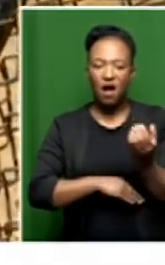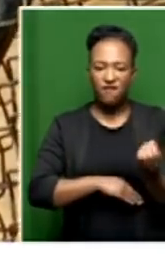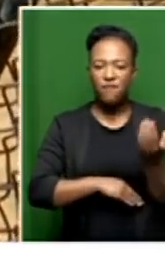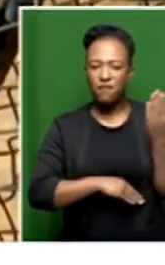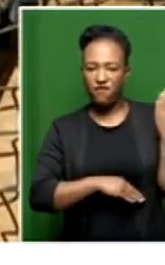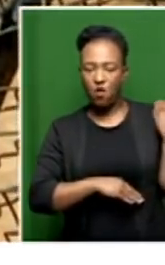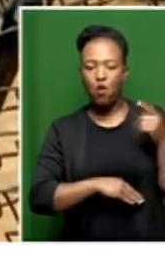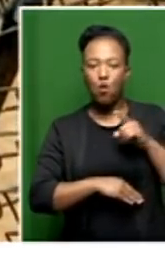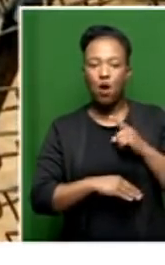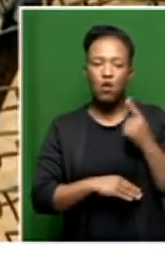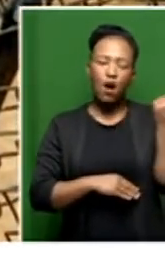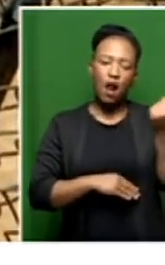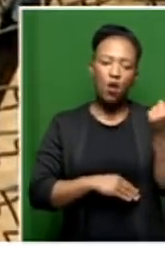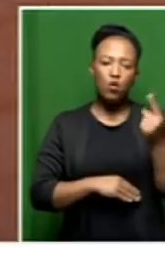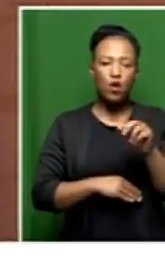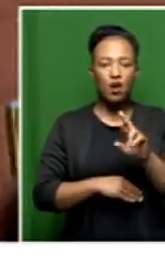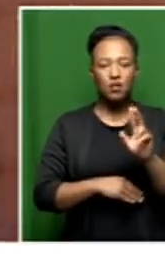alone in an RDP house.